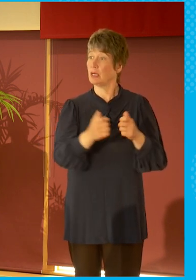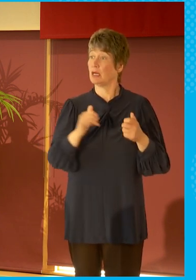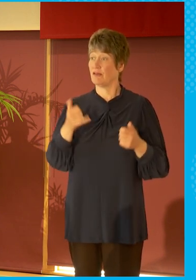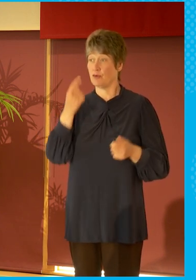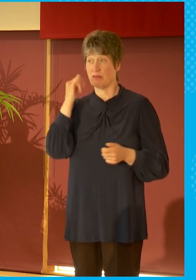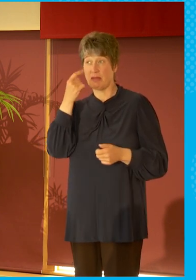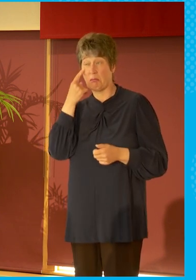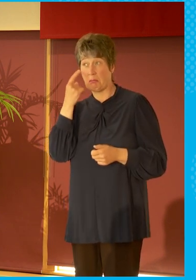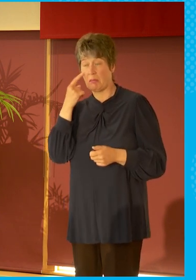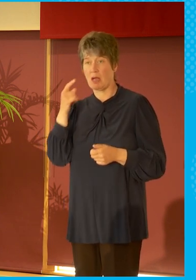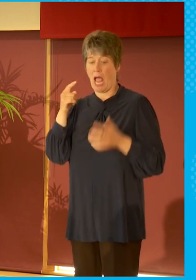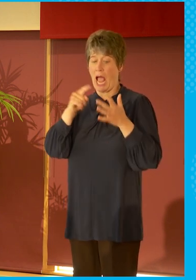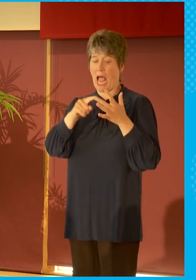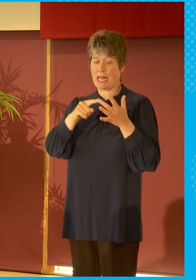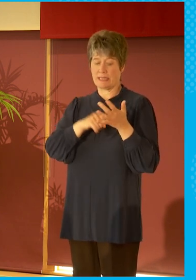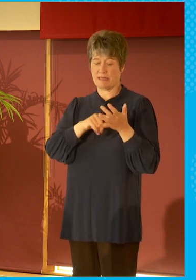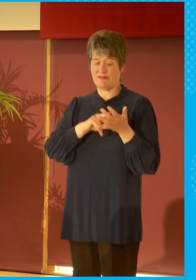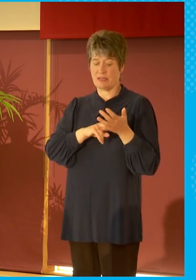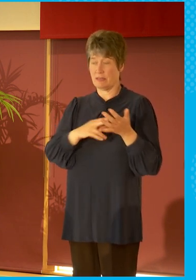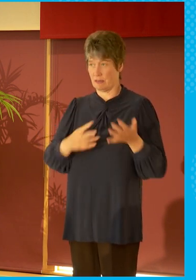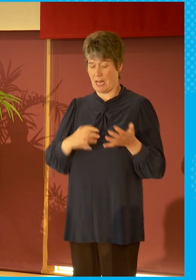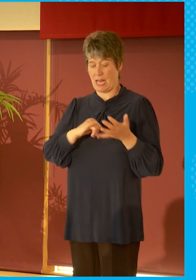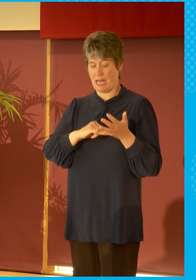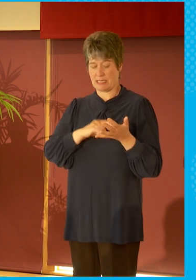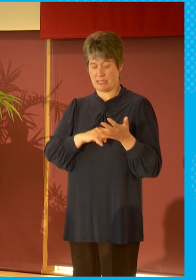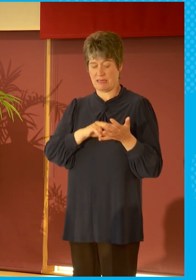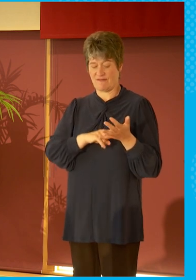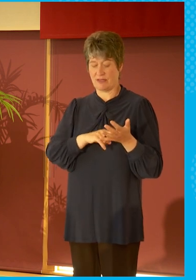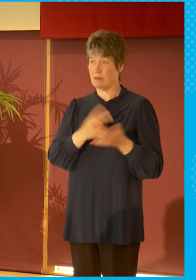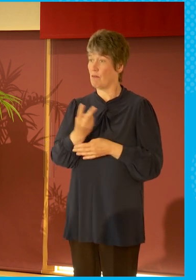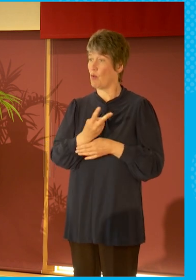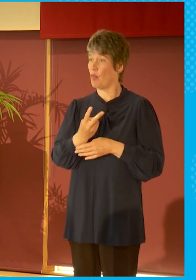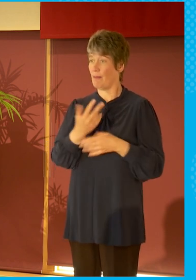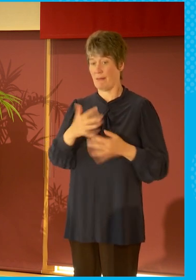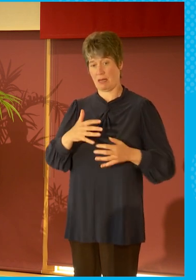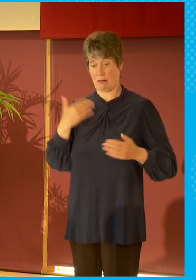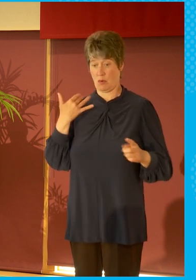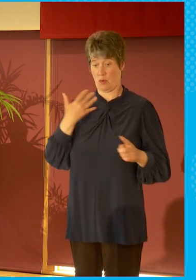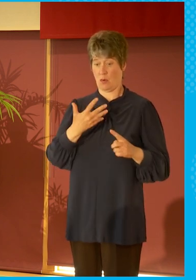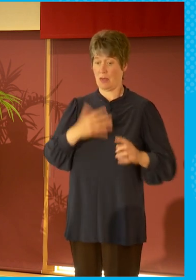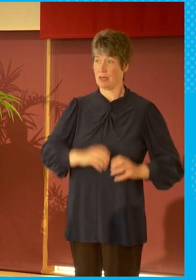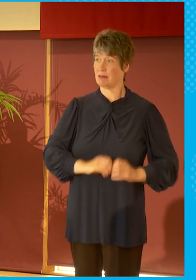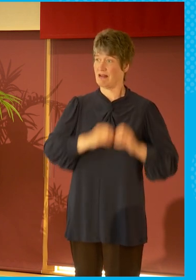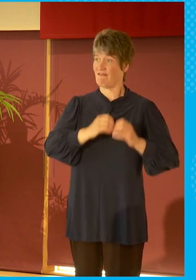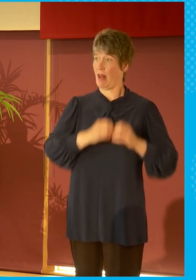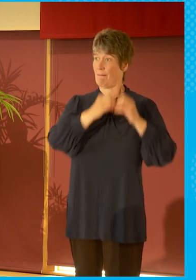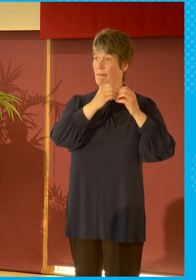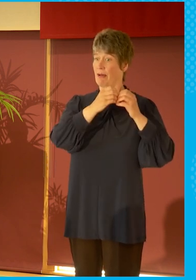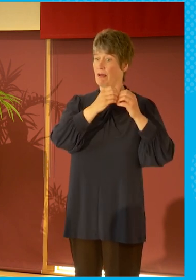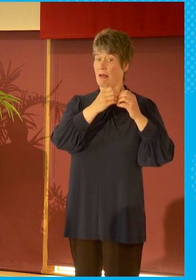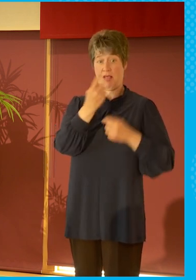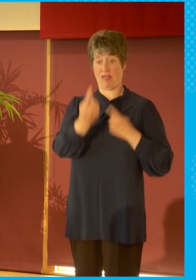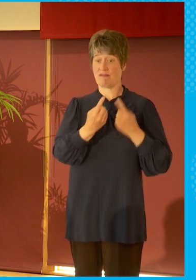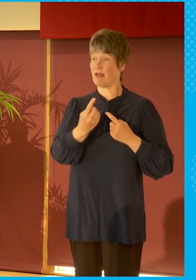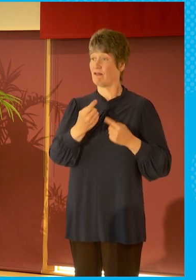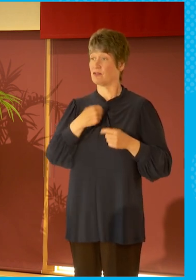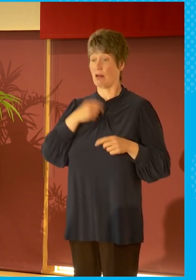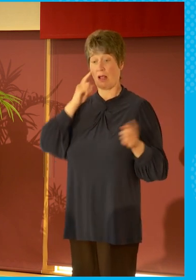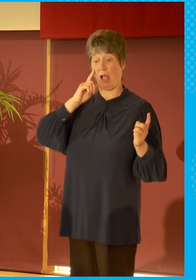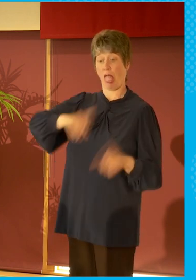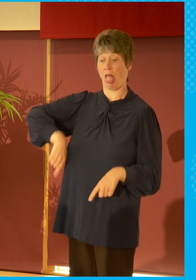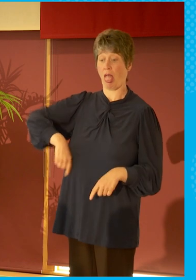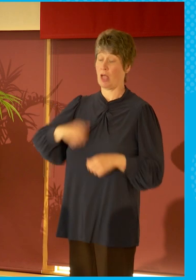ITV and STV have developed, they're not exiting from traditional broadcasting,